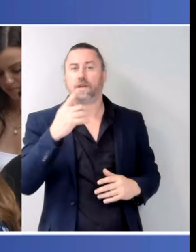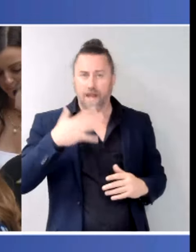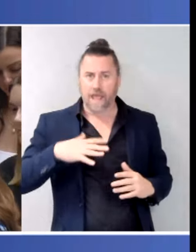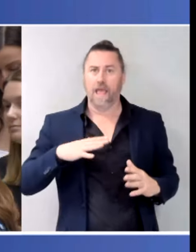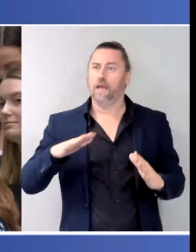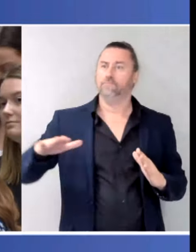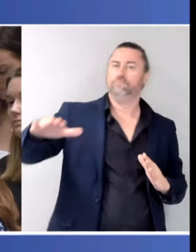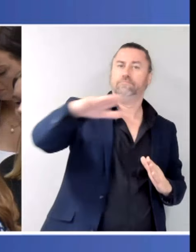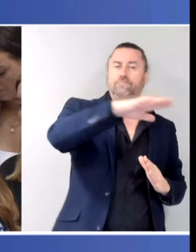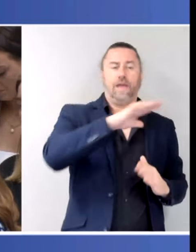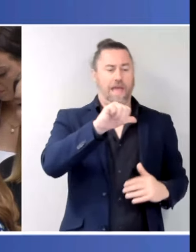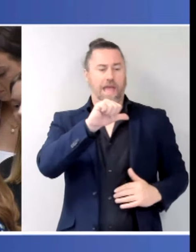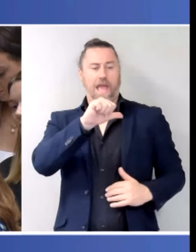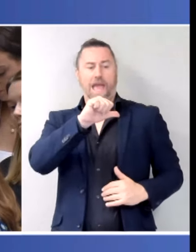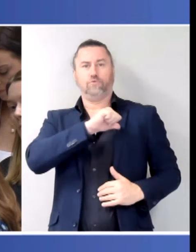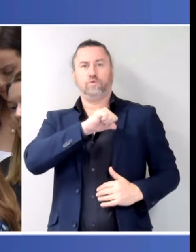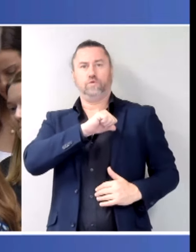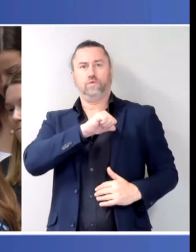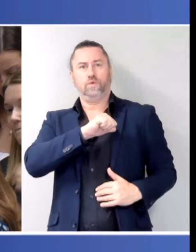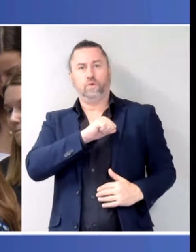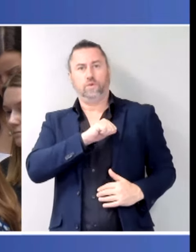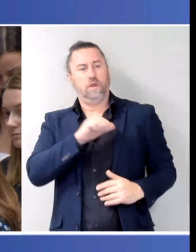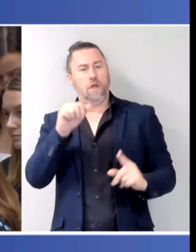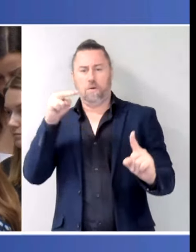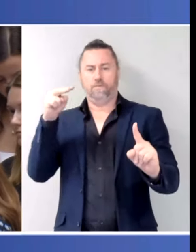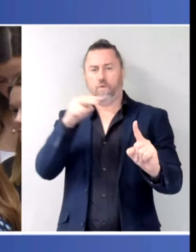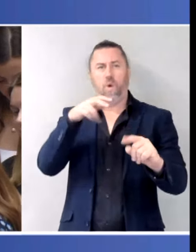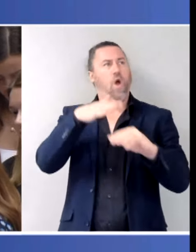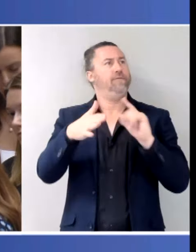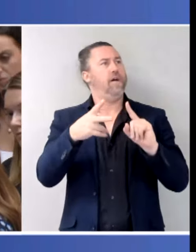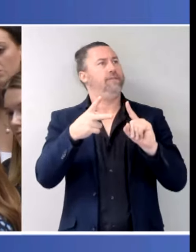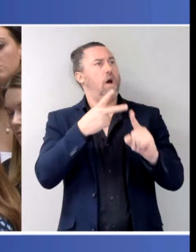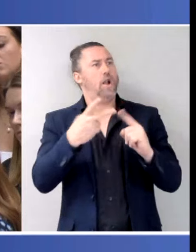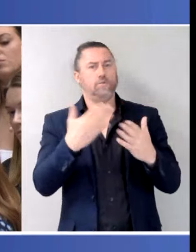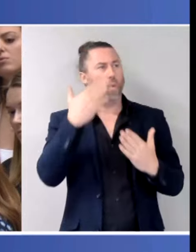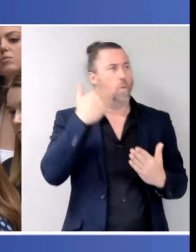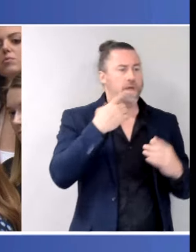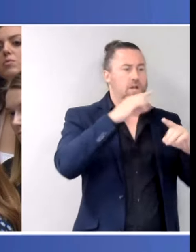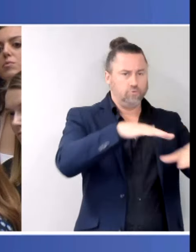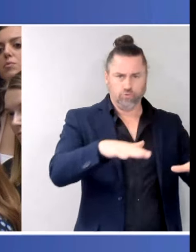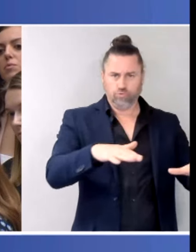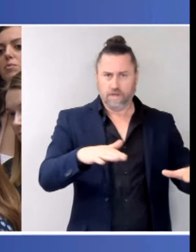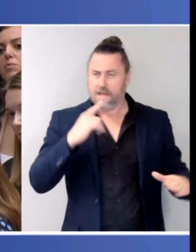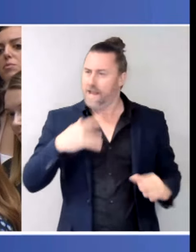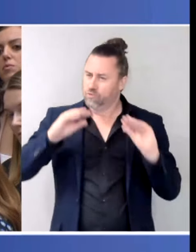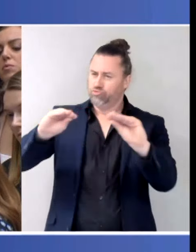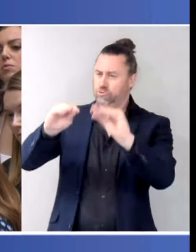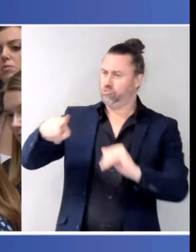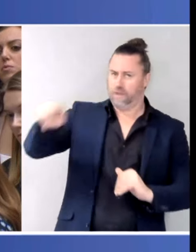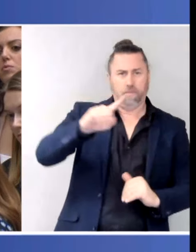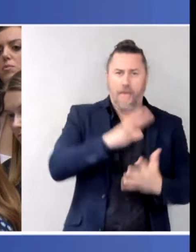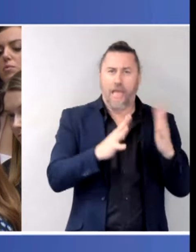unacceptable rates of violence against women and girls. What do you see as the government's role in shifting these attitudes, and can you point to